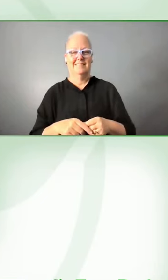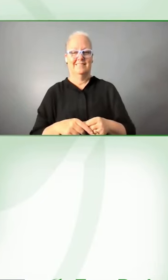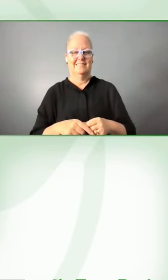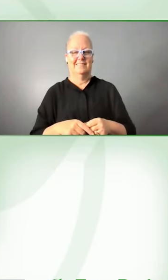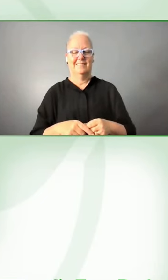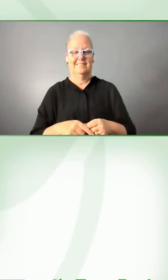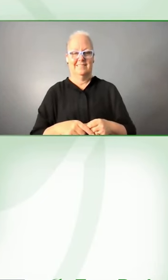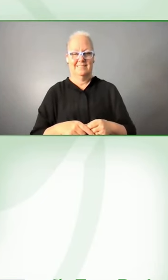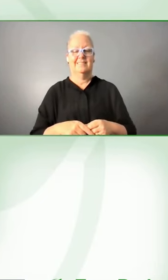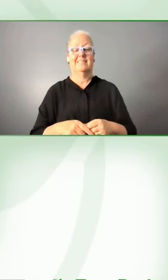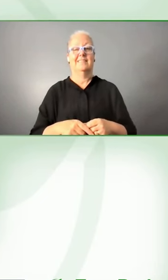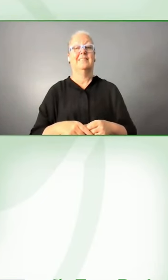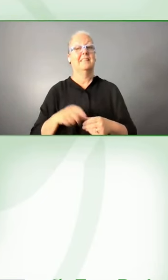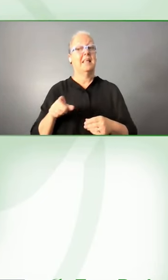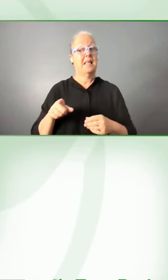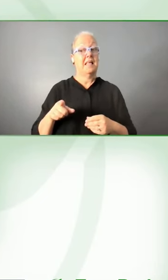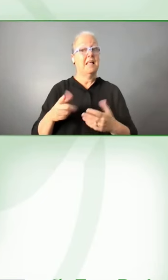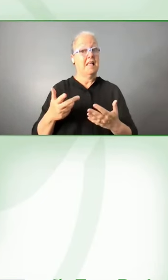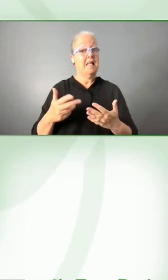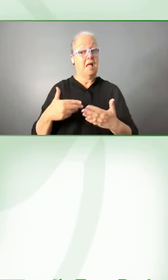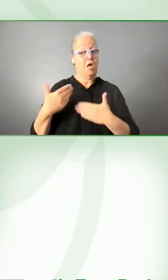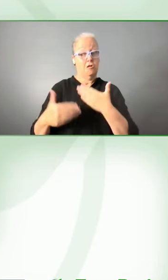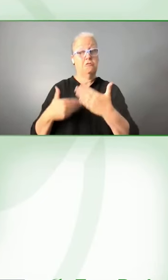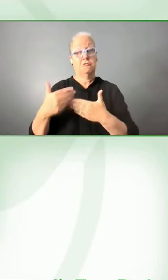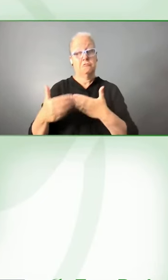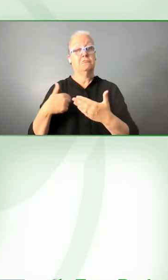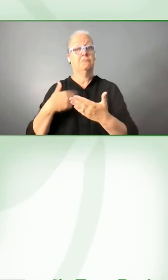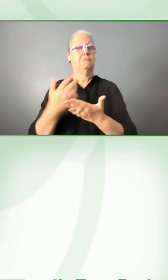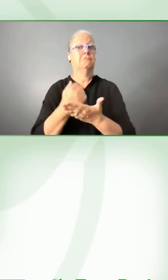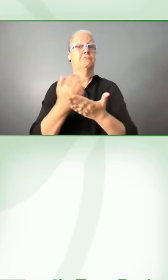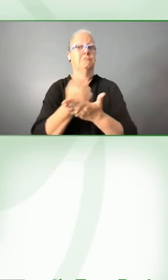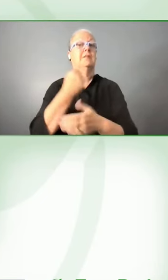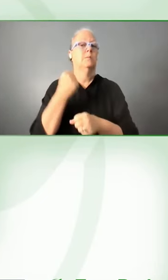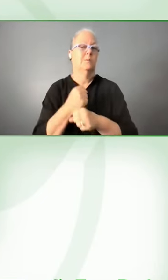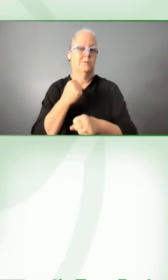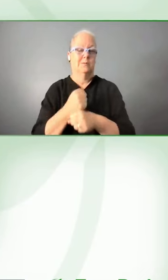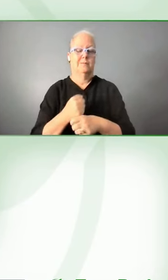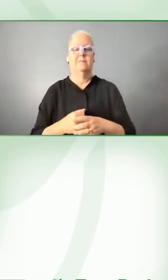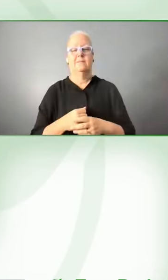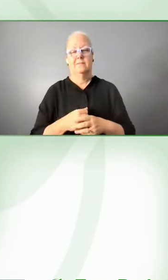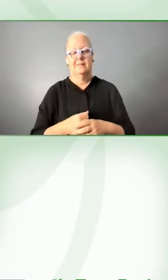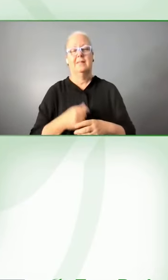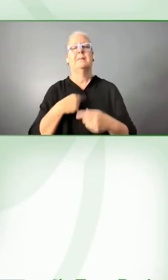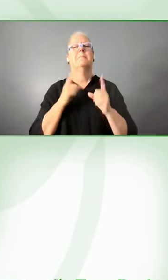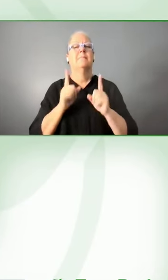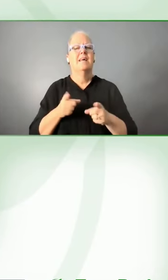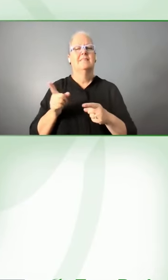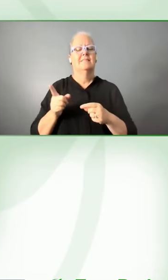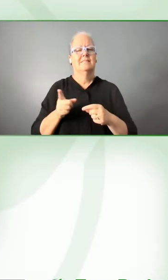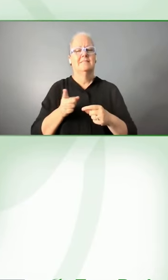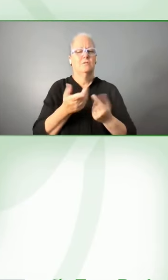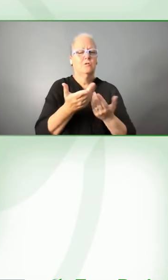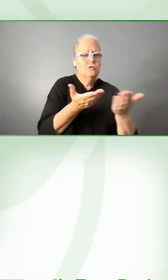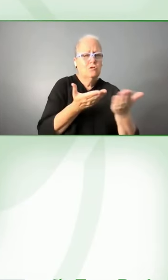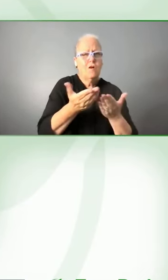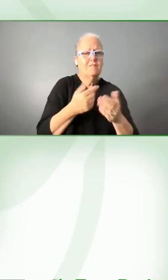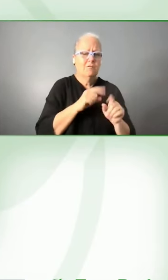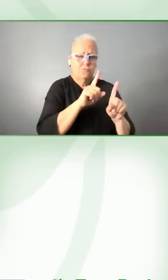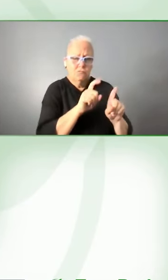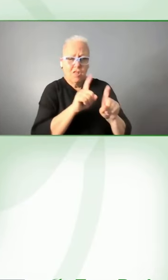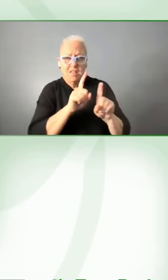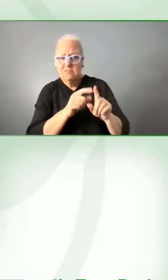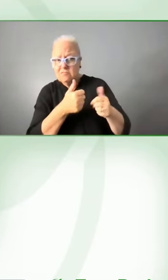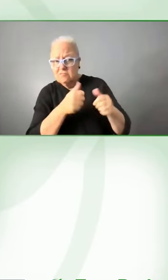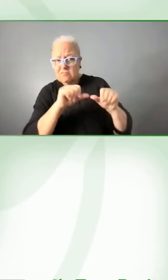window and to a professional computer science in my office and i was able to do digital Gracias for